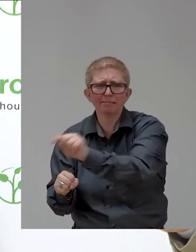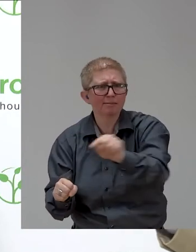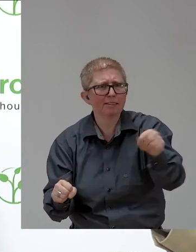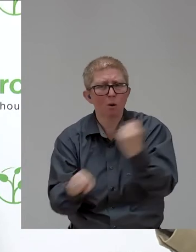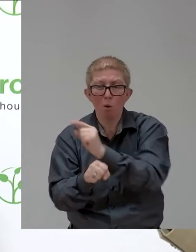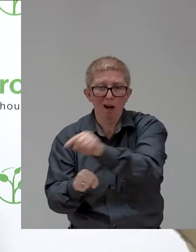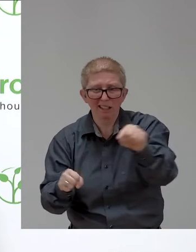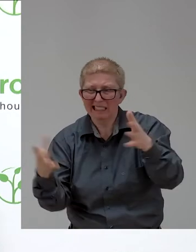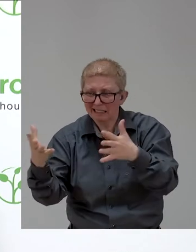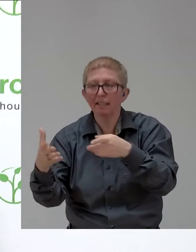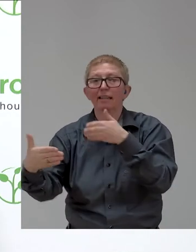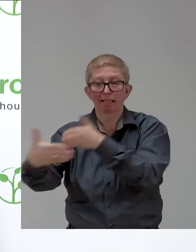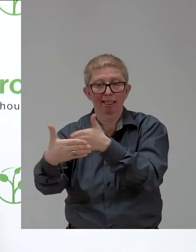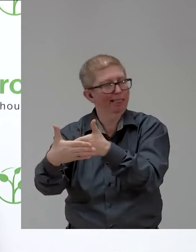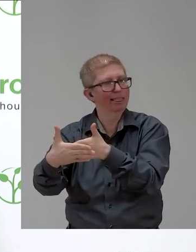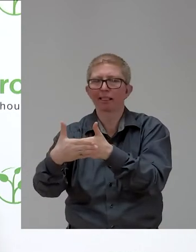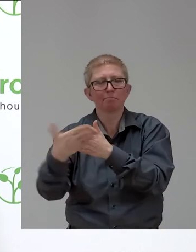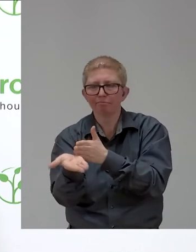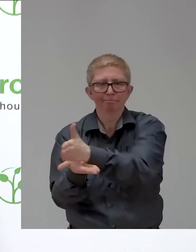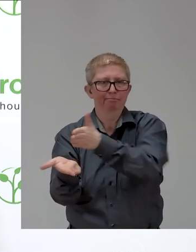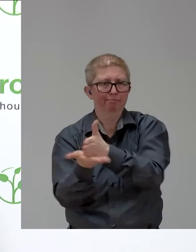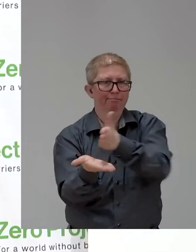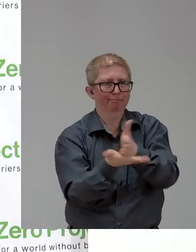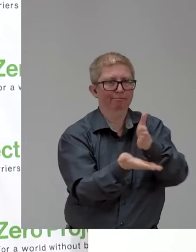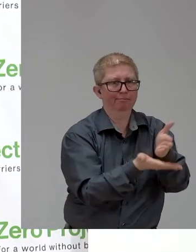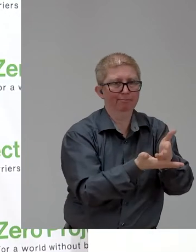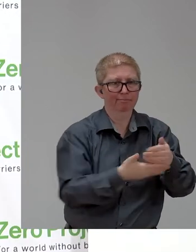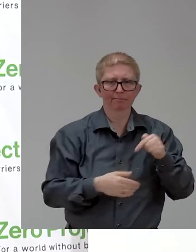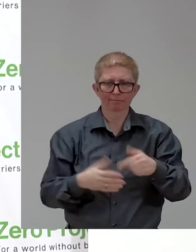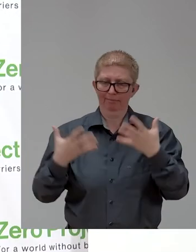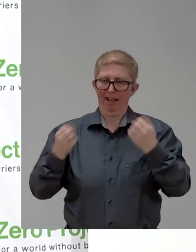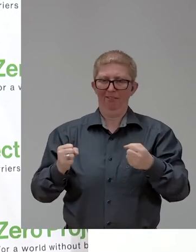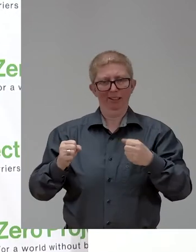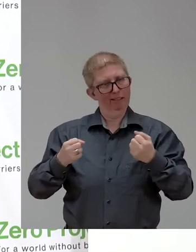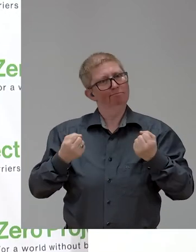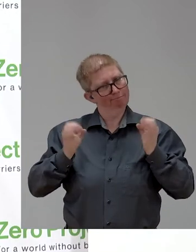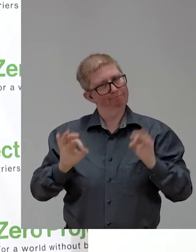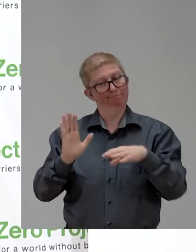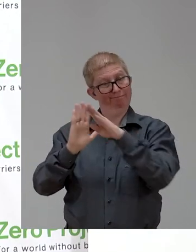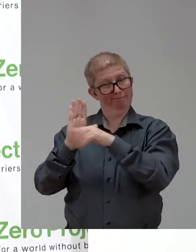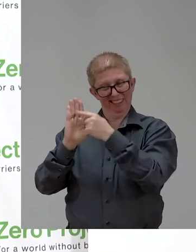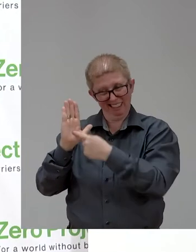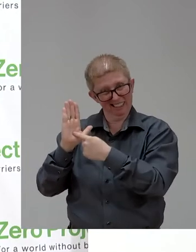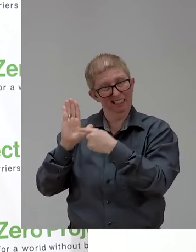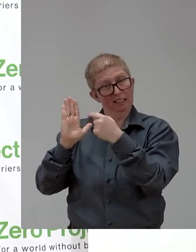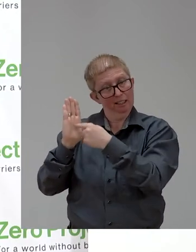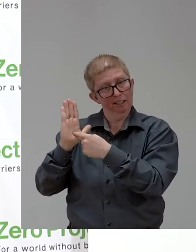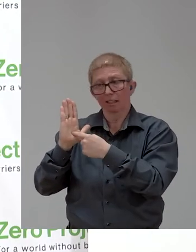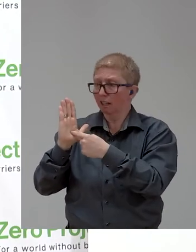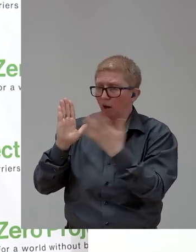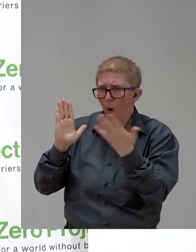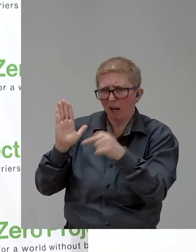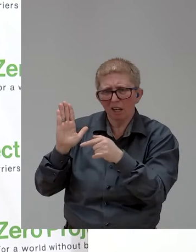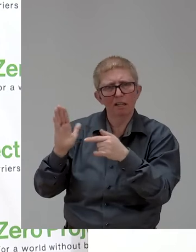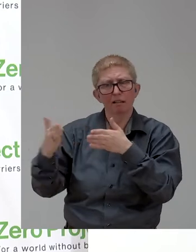Austria, for example, we have a legal barrier. Some people are declared non-employable. And